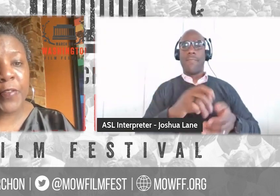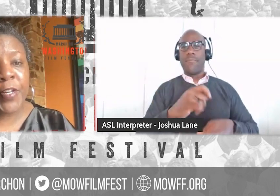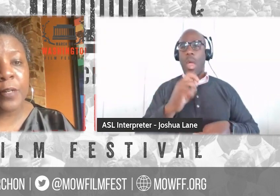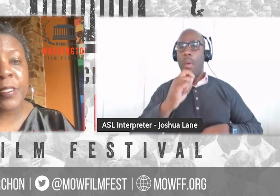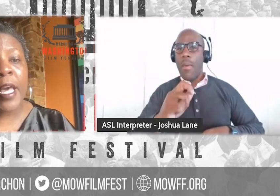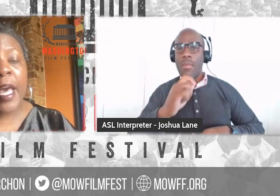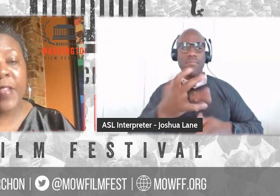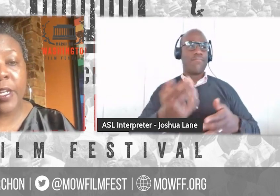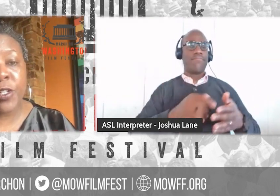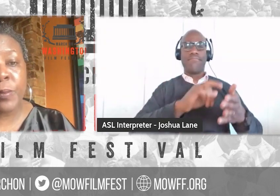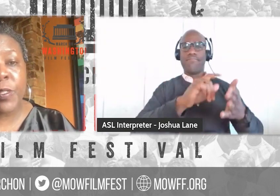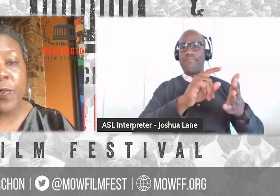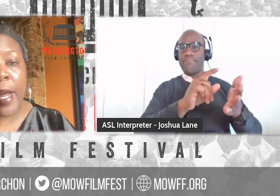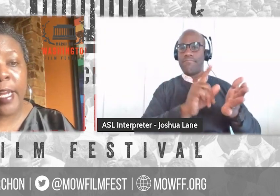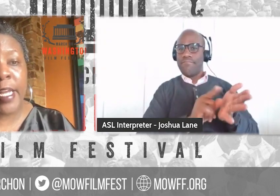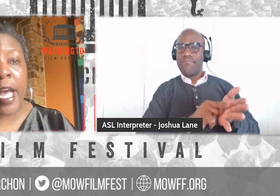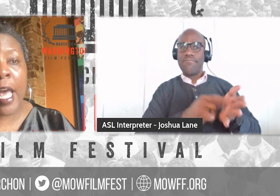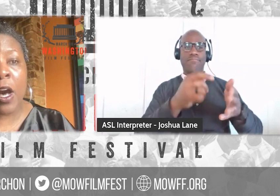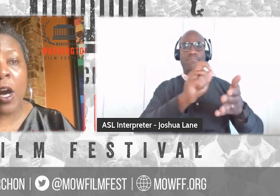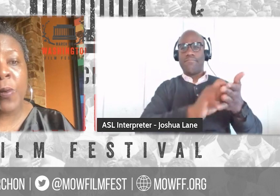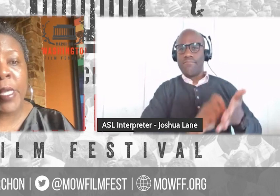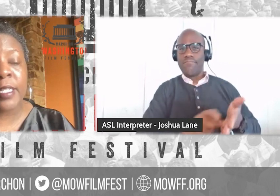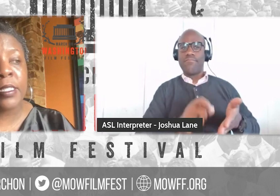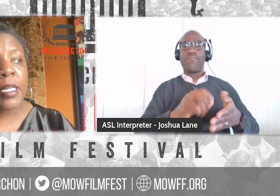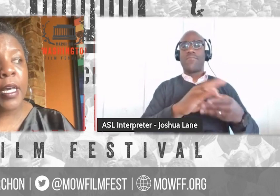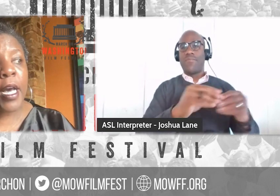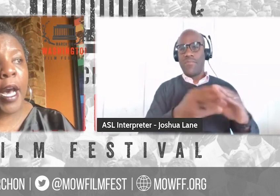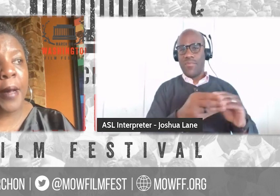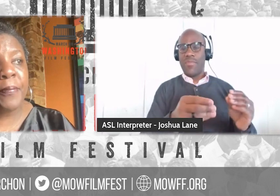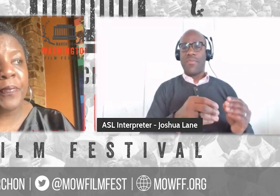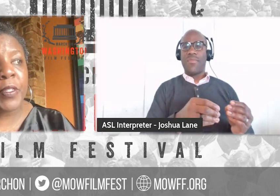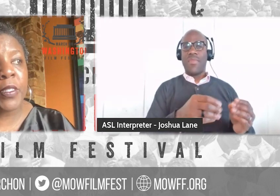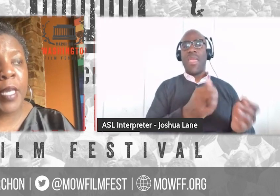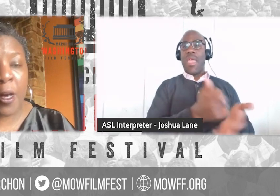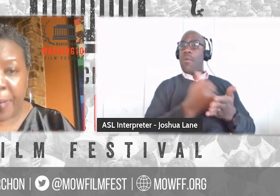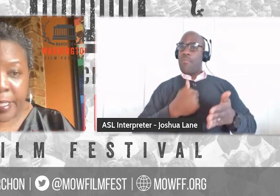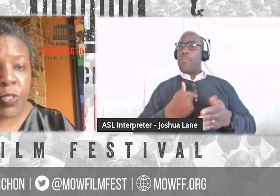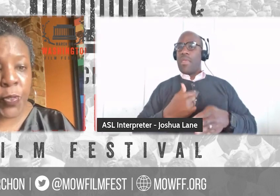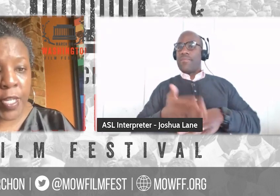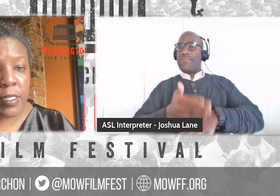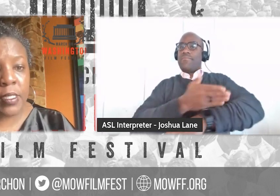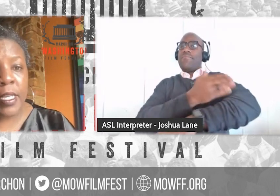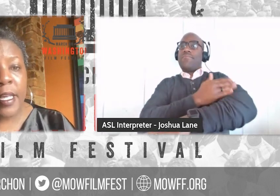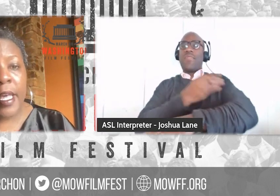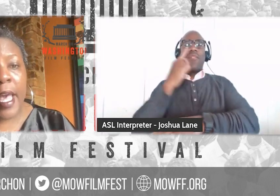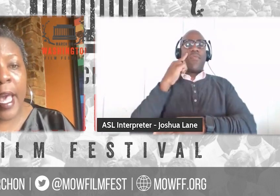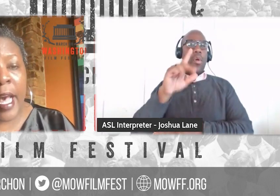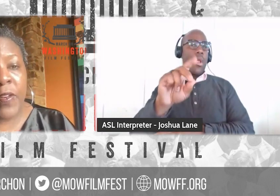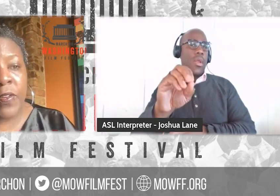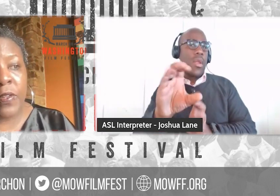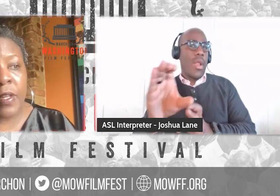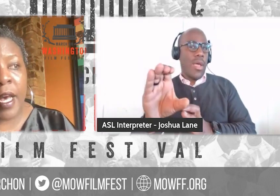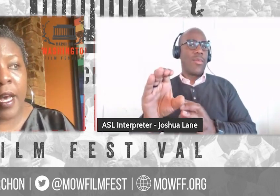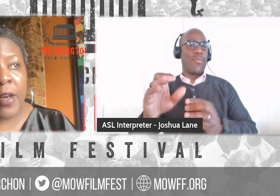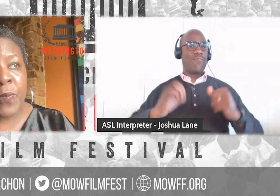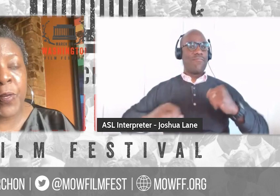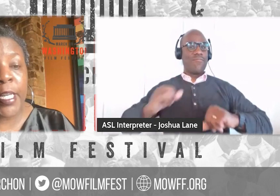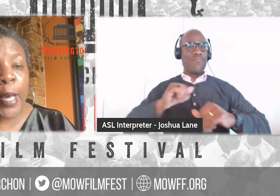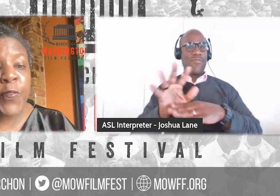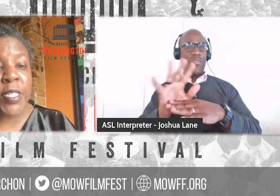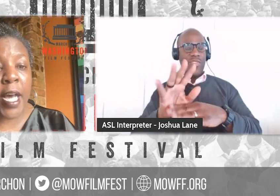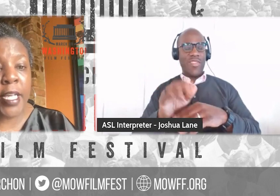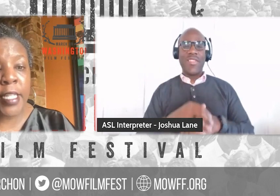documentary films. And then in terms of writing, I always, um, tell my students and, uh,